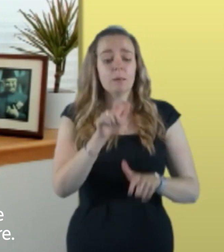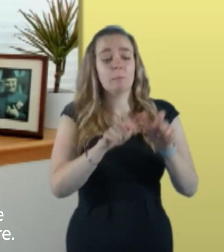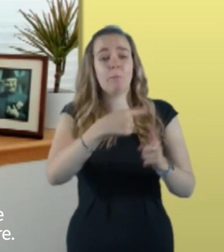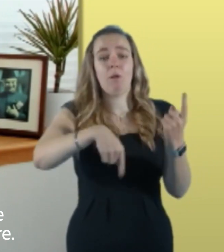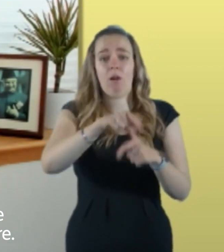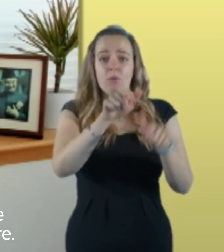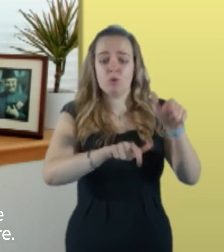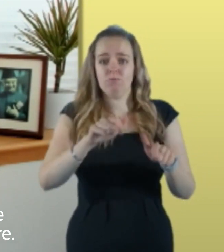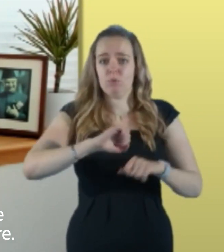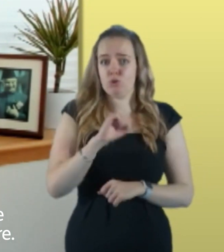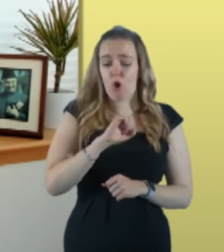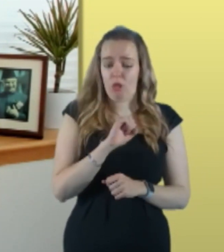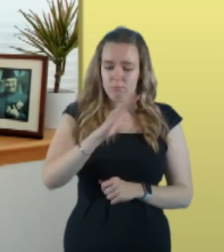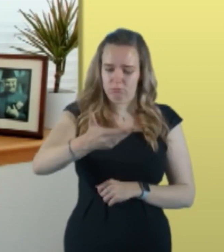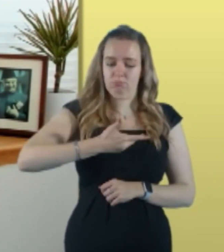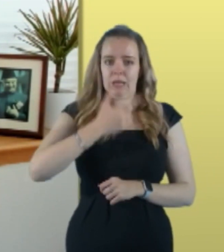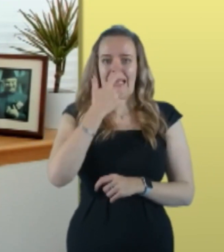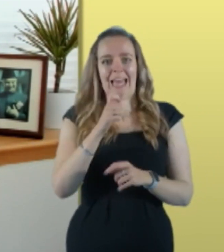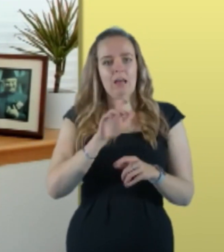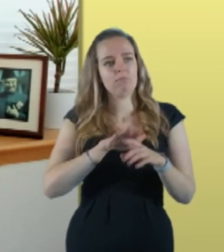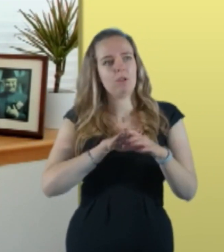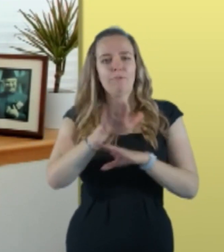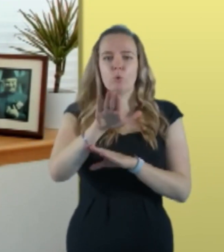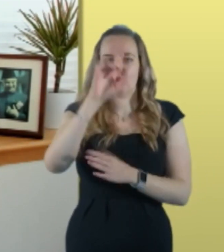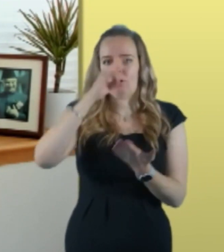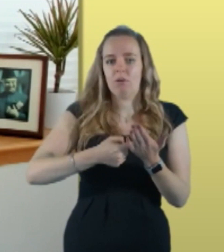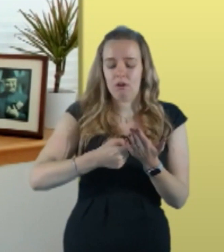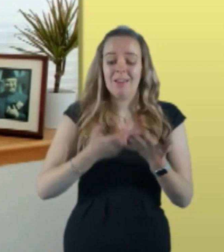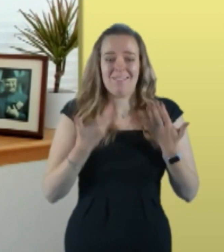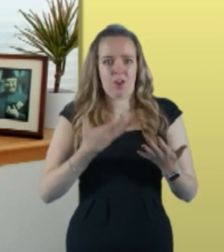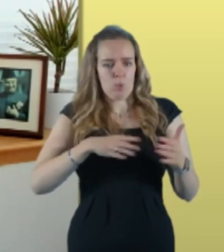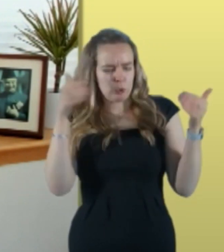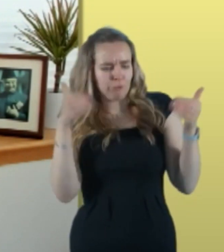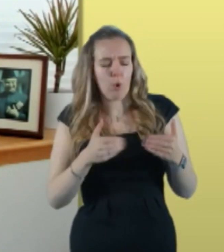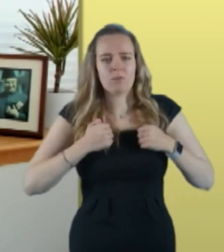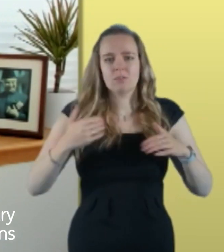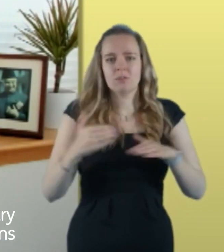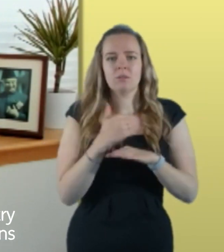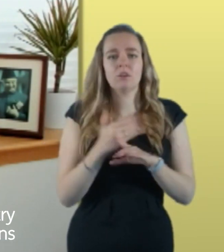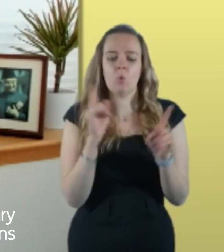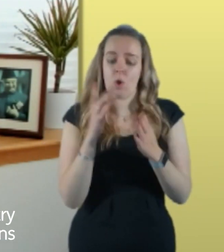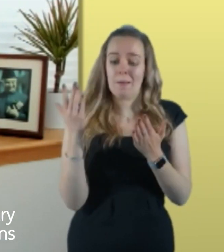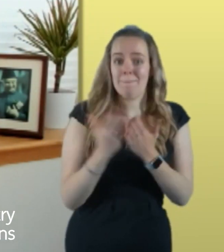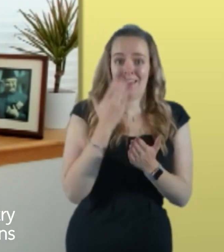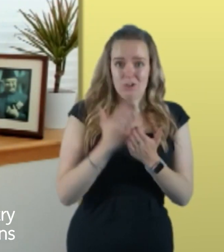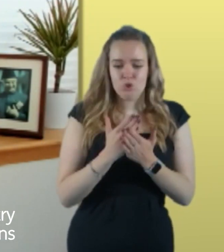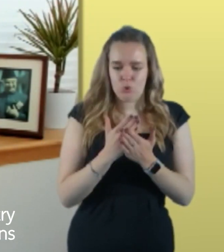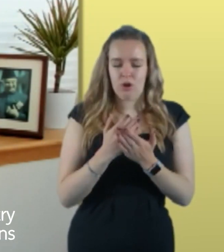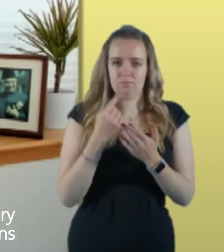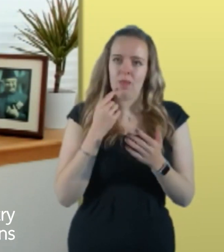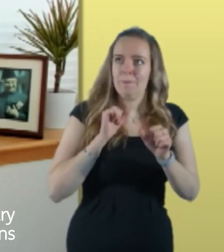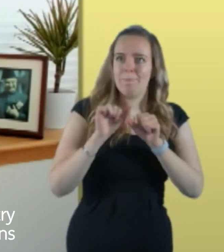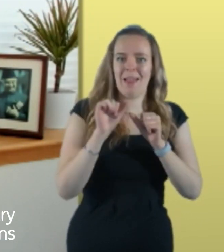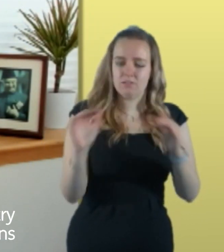right to choose their future. Let us now focus all our efforts on making sure we bring about that better country